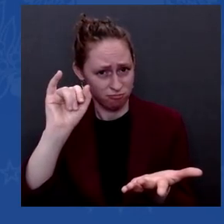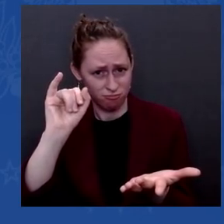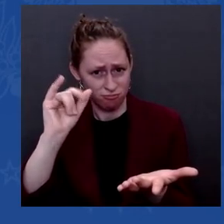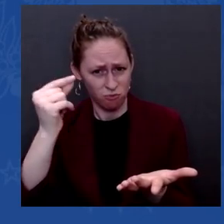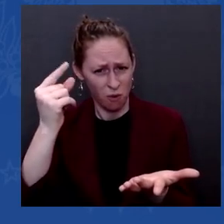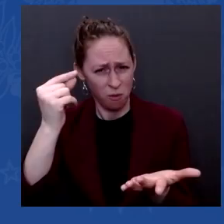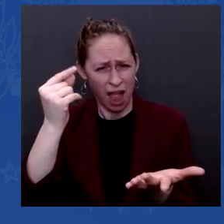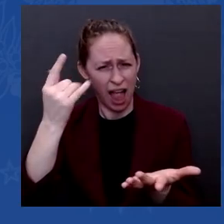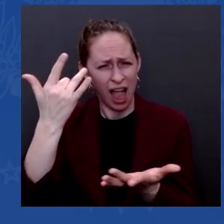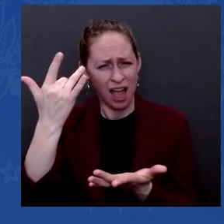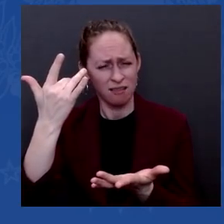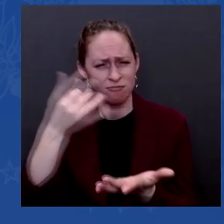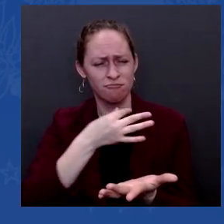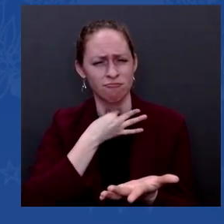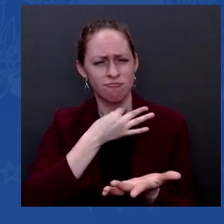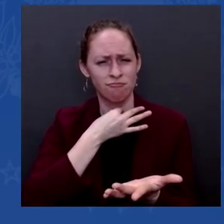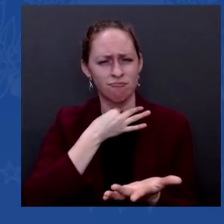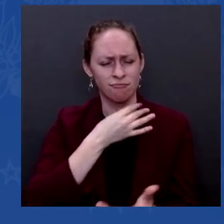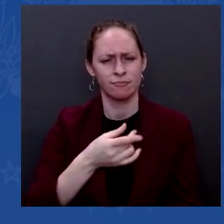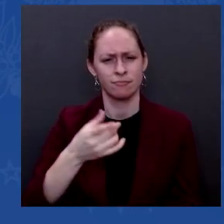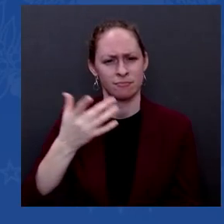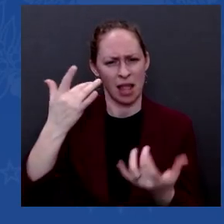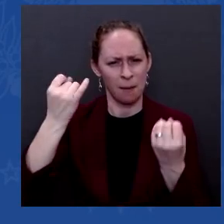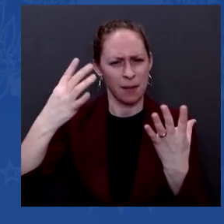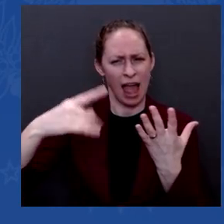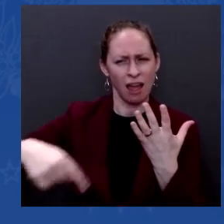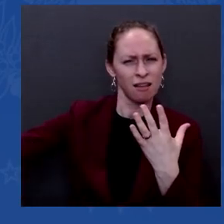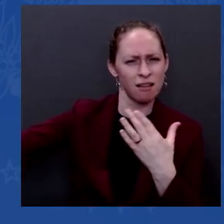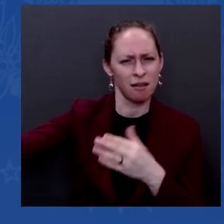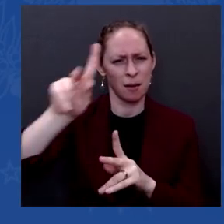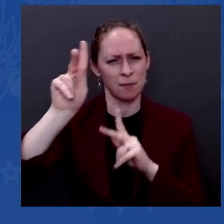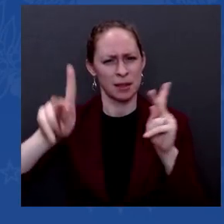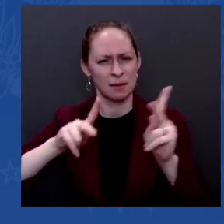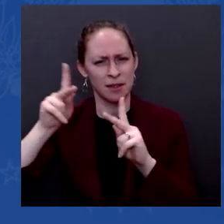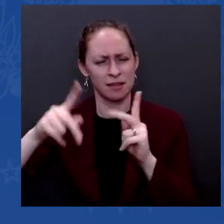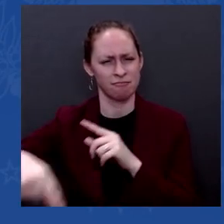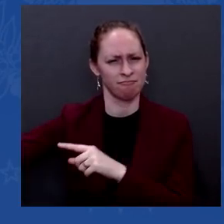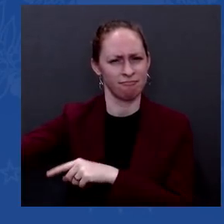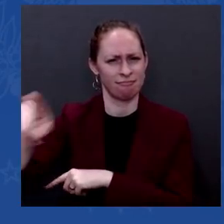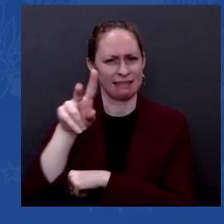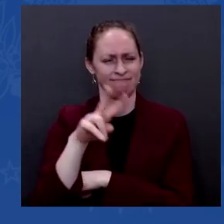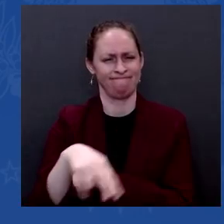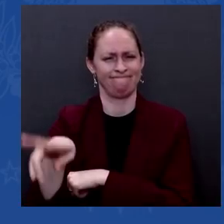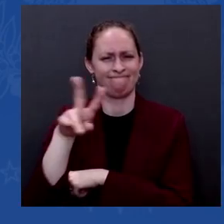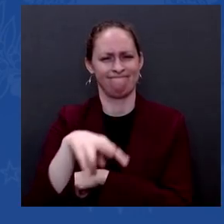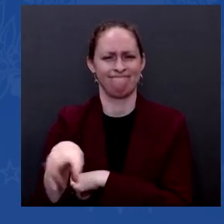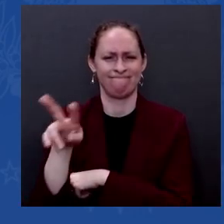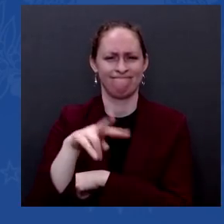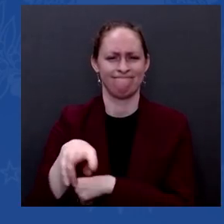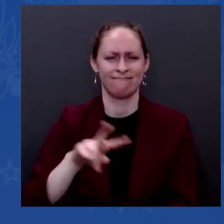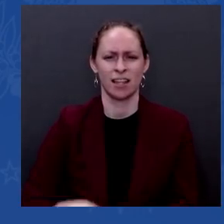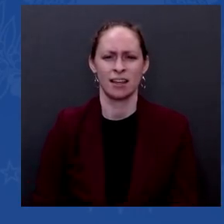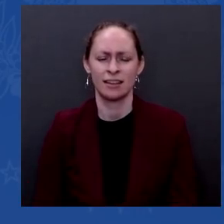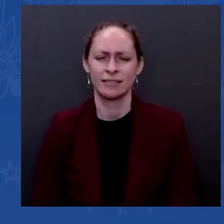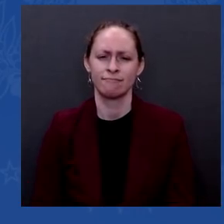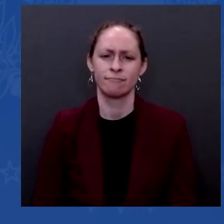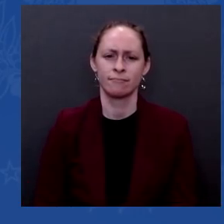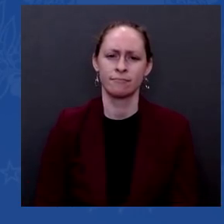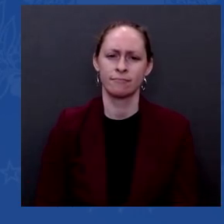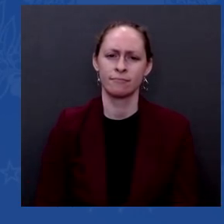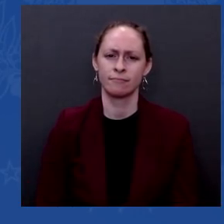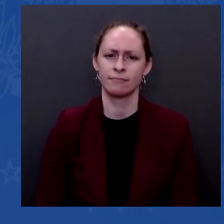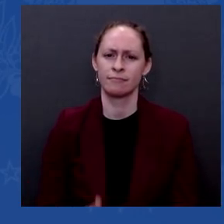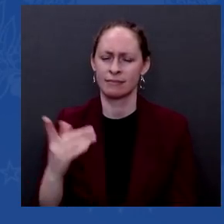segments of the American electorate have come to harbor such profound concerns about your